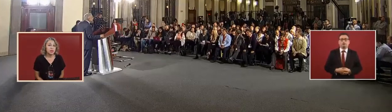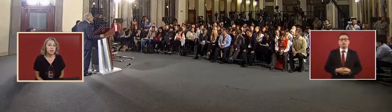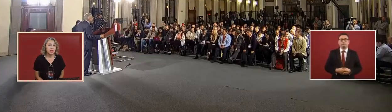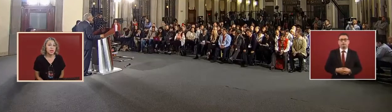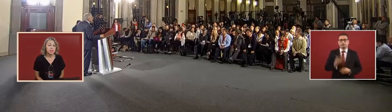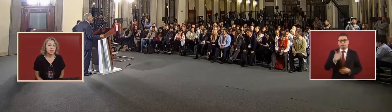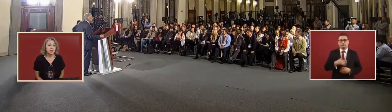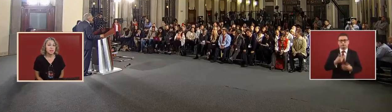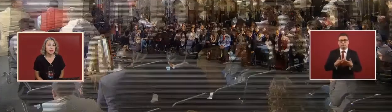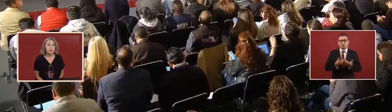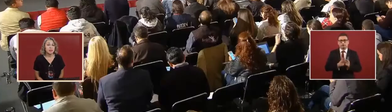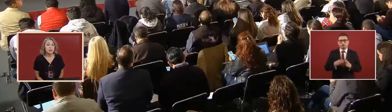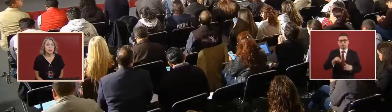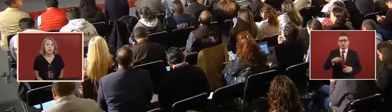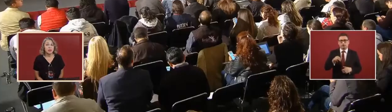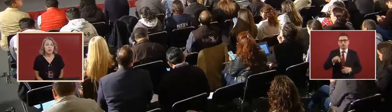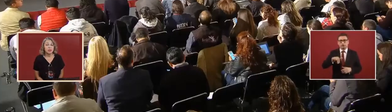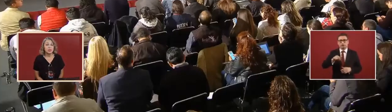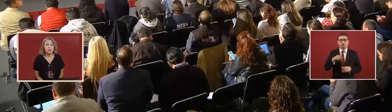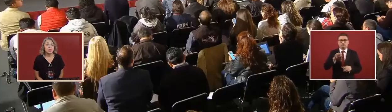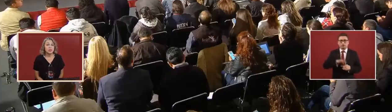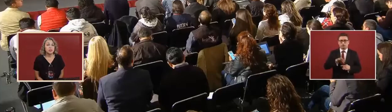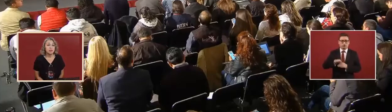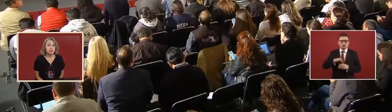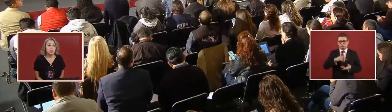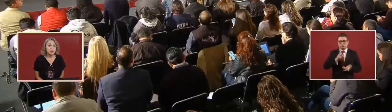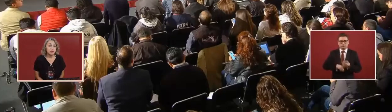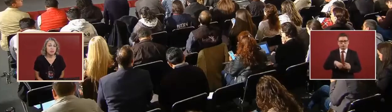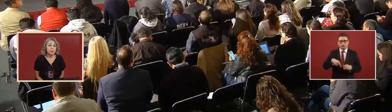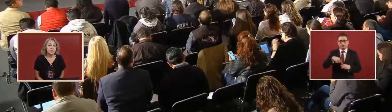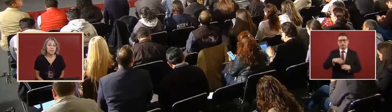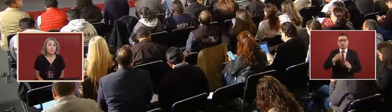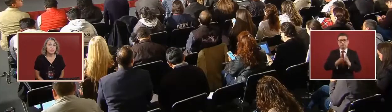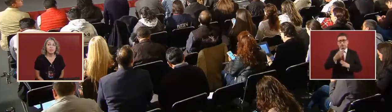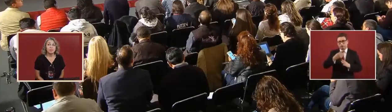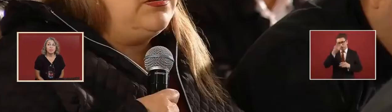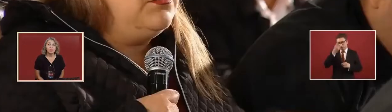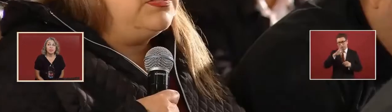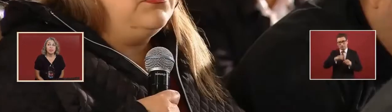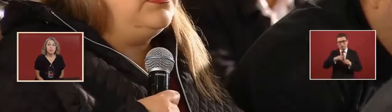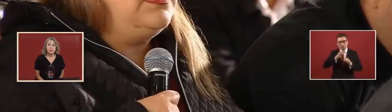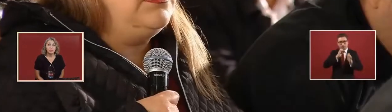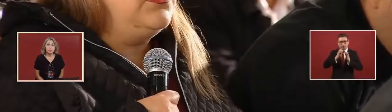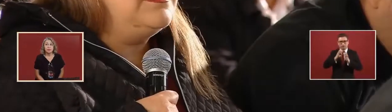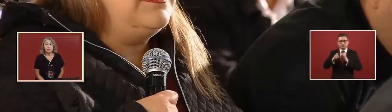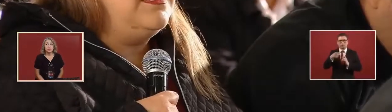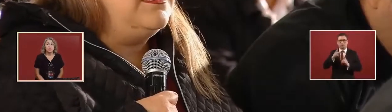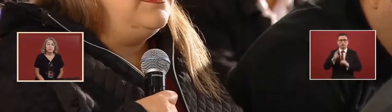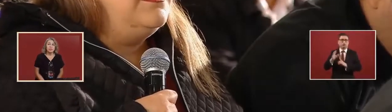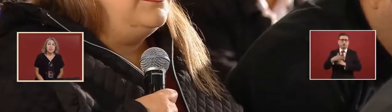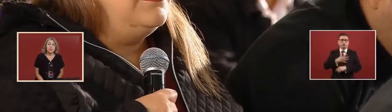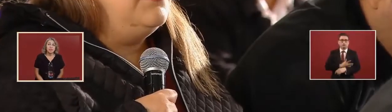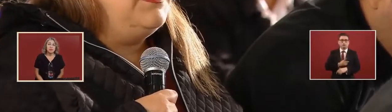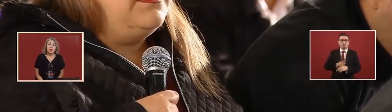something about honesty,